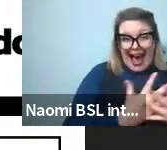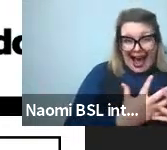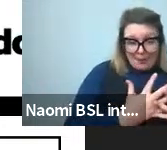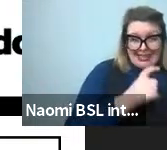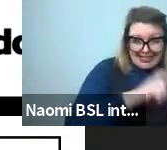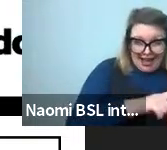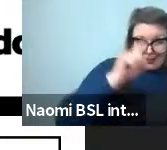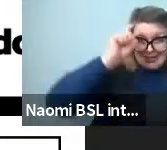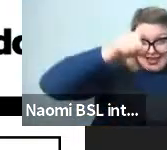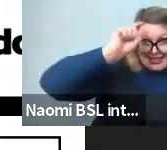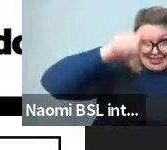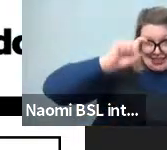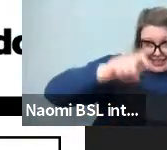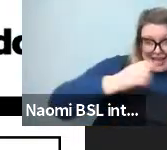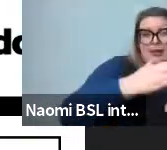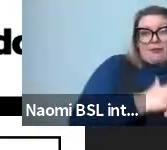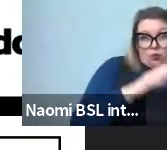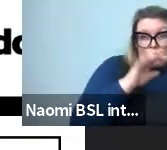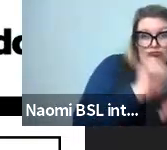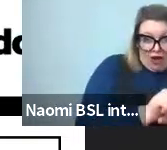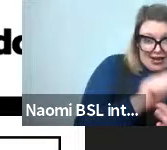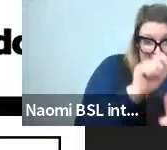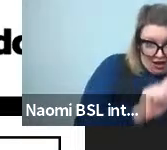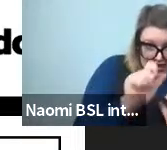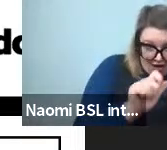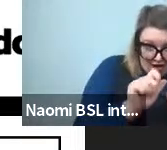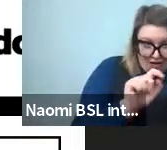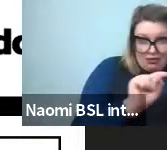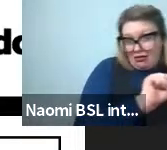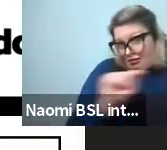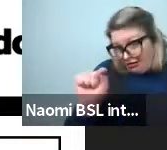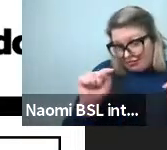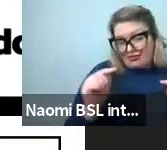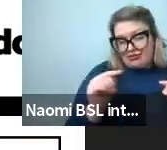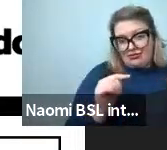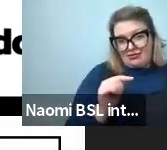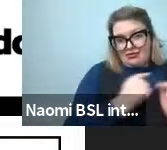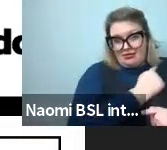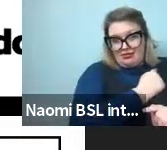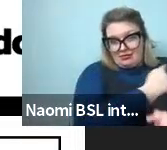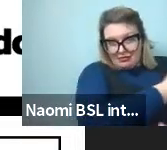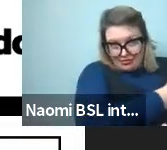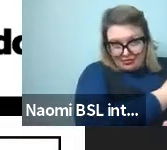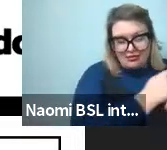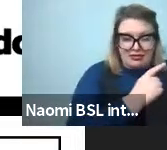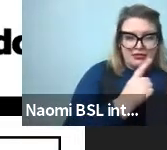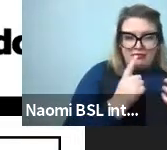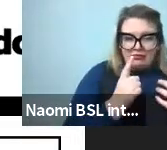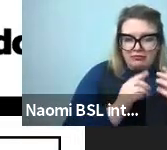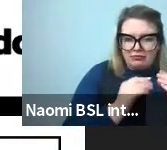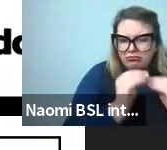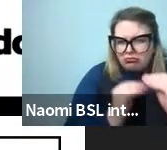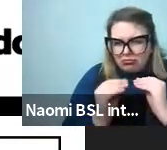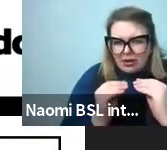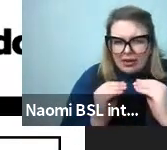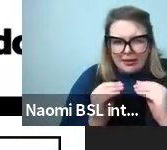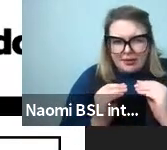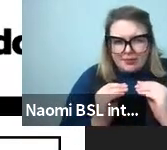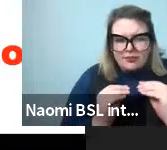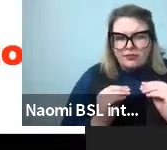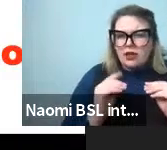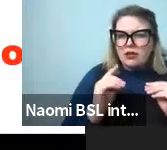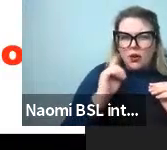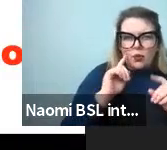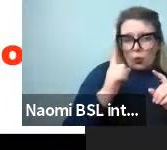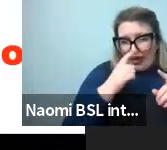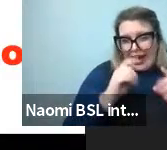these 80, and we can just look how that looks across different, you know, see how they look across different